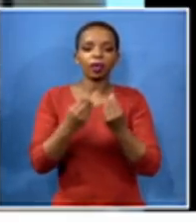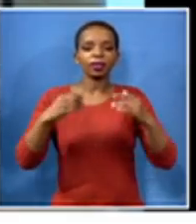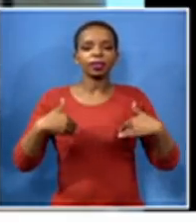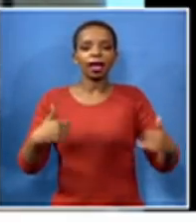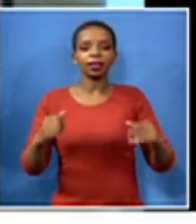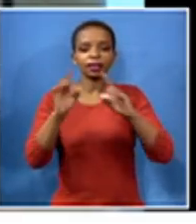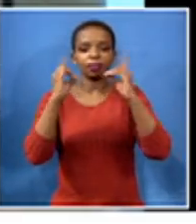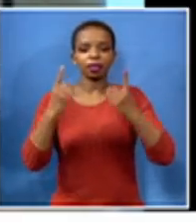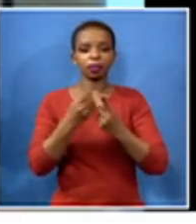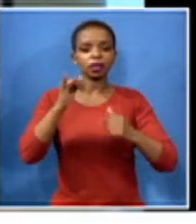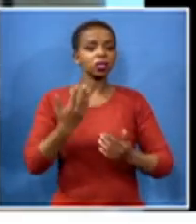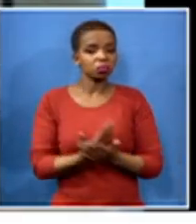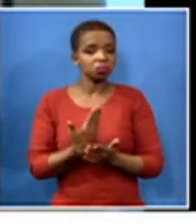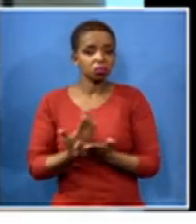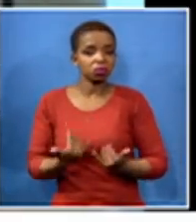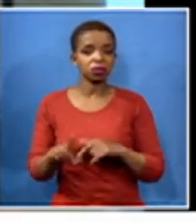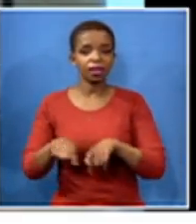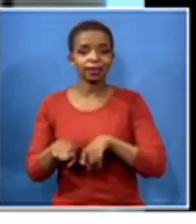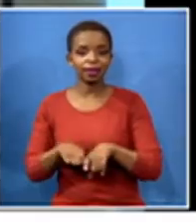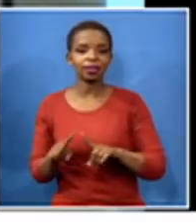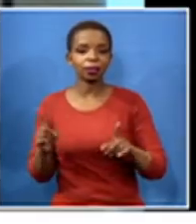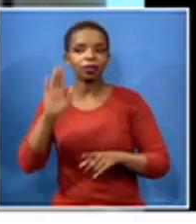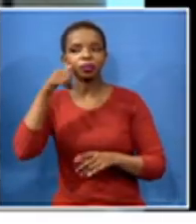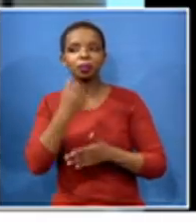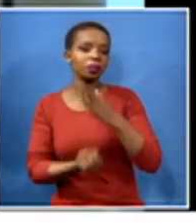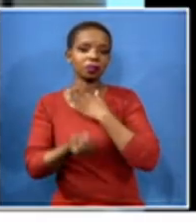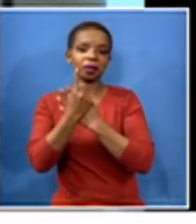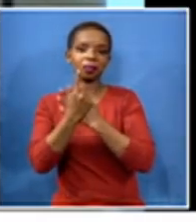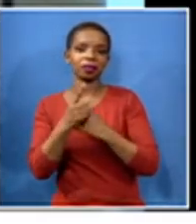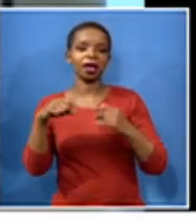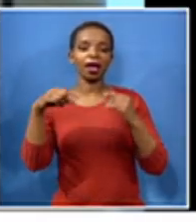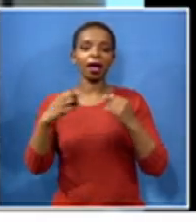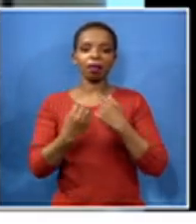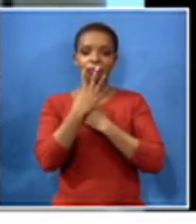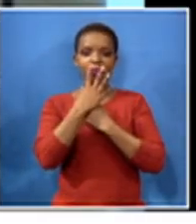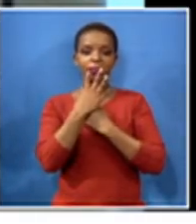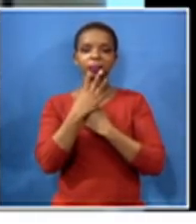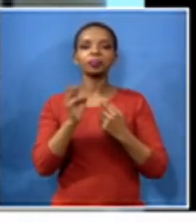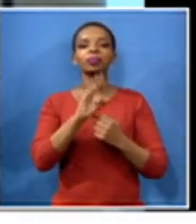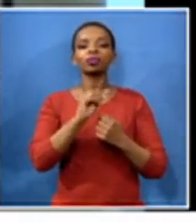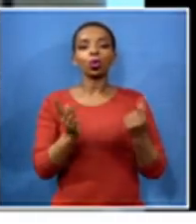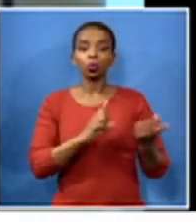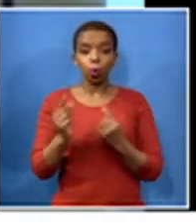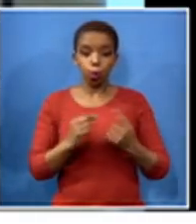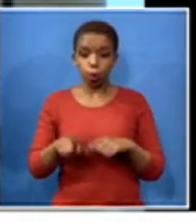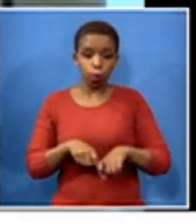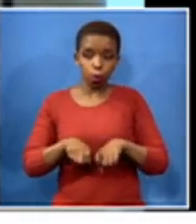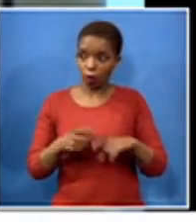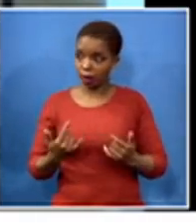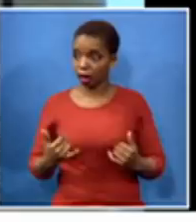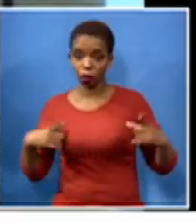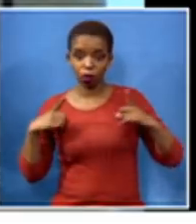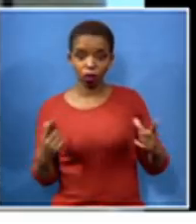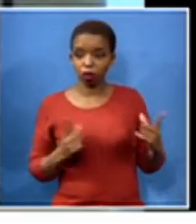that you can test today and tomorrow you'll get infected so doing a whole lot of tests now doesn't